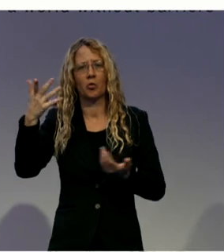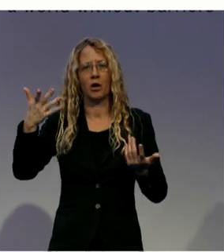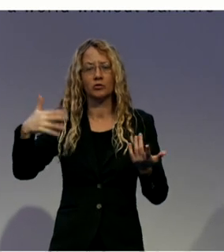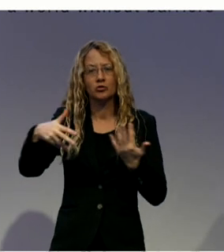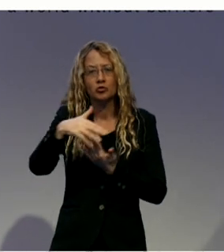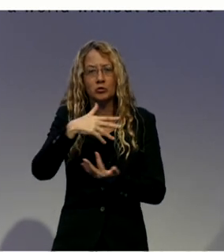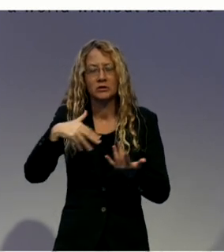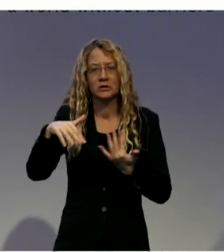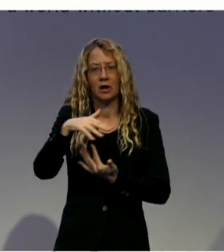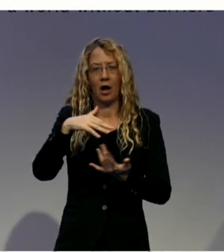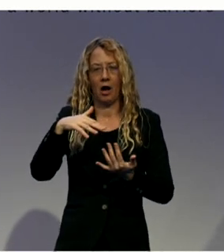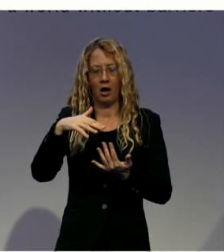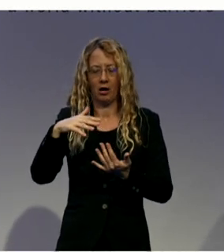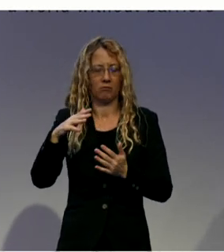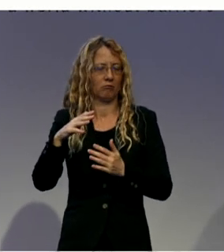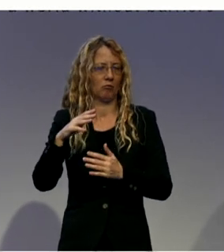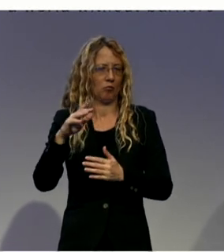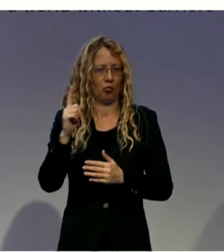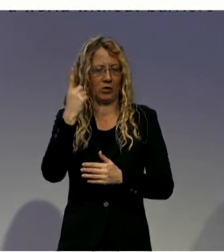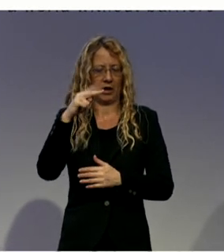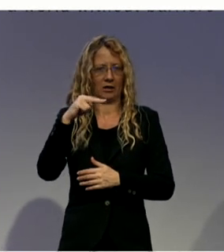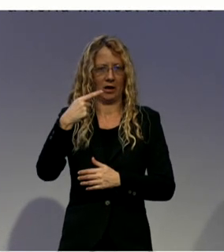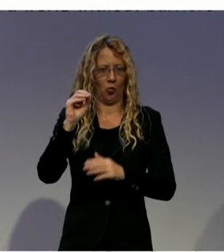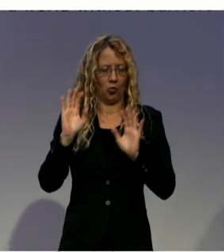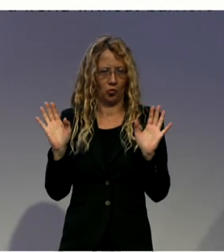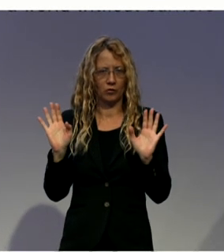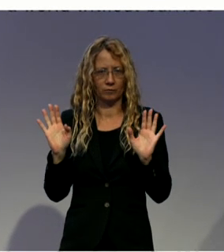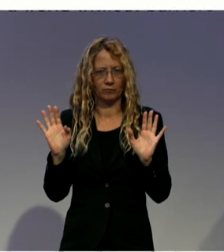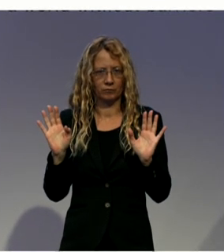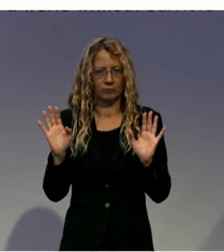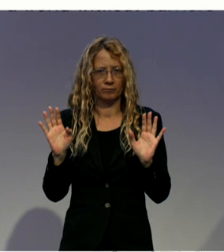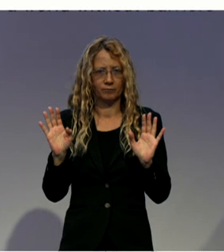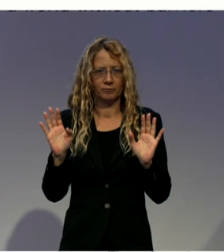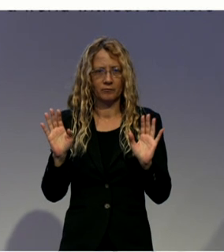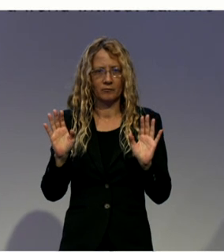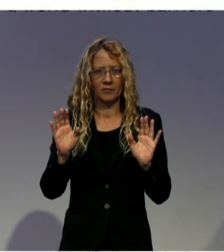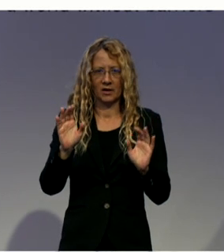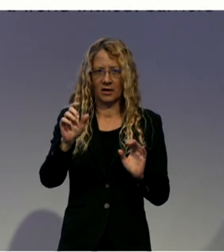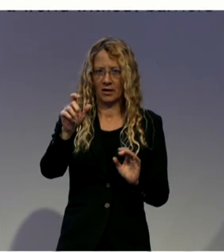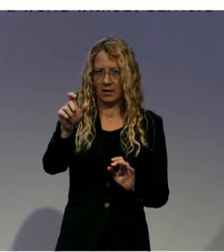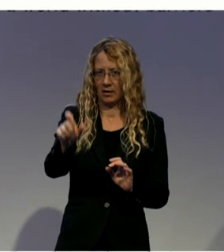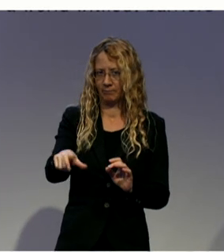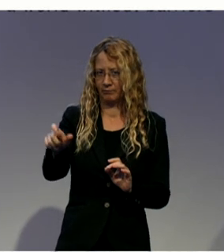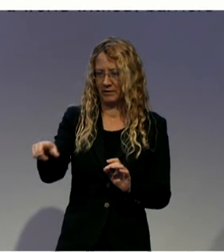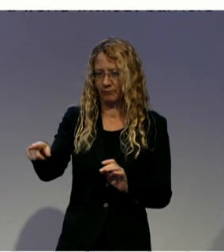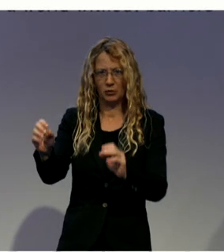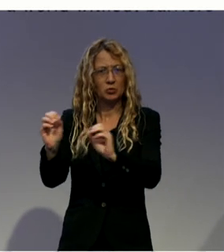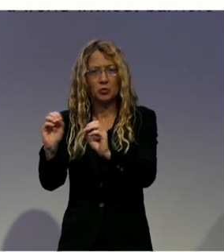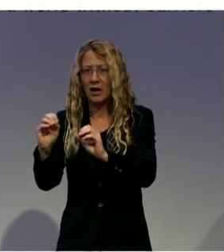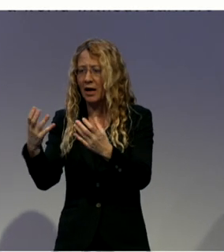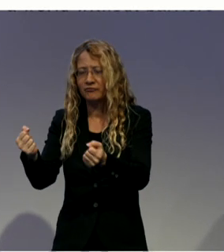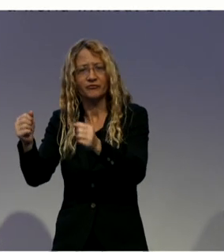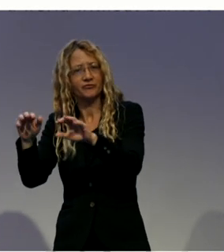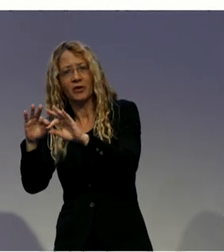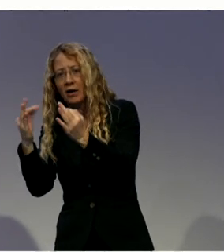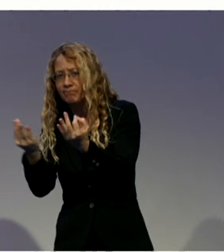NGOs, when there are no relatives or social circles to support the person. It is granted and adopted by the Catalan